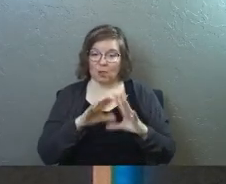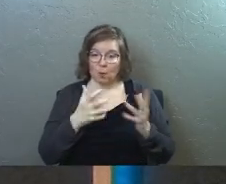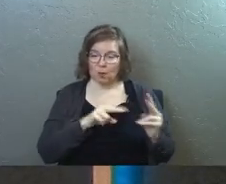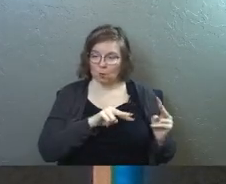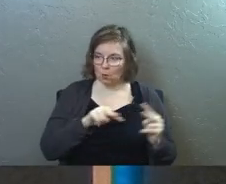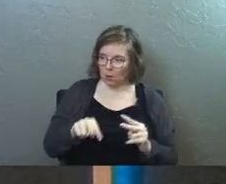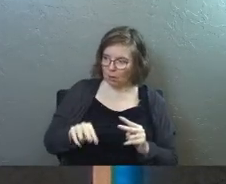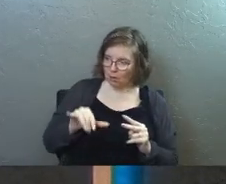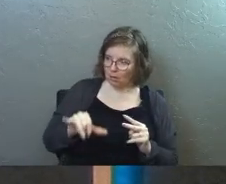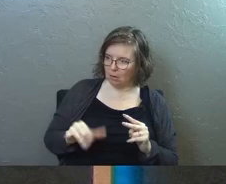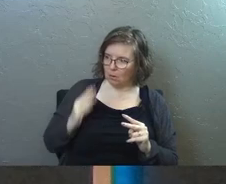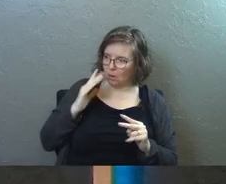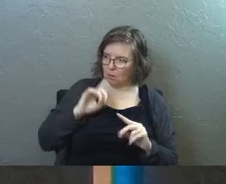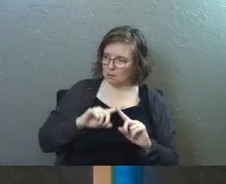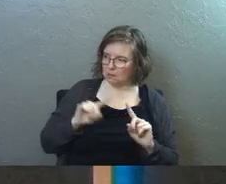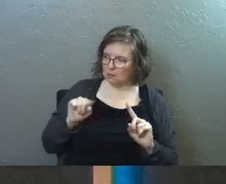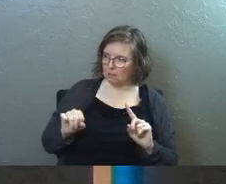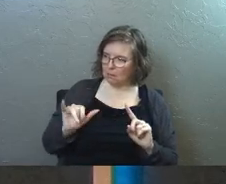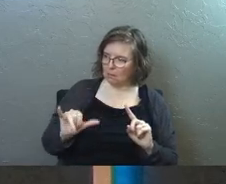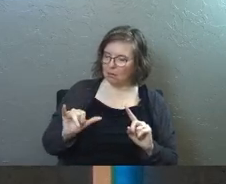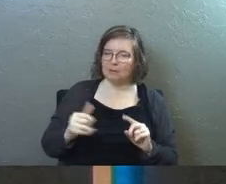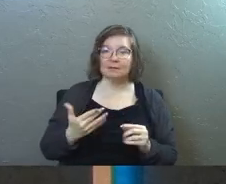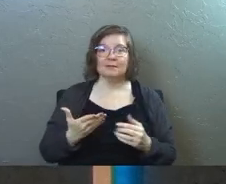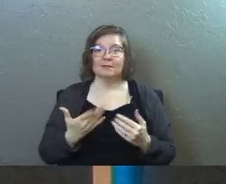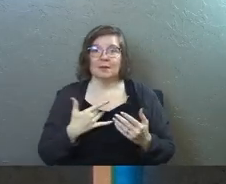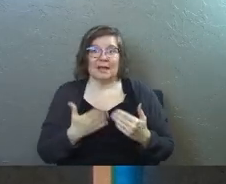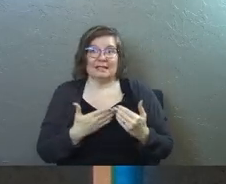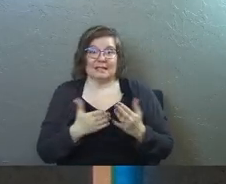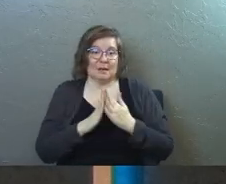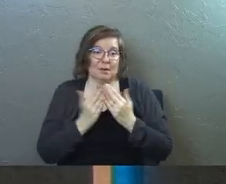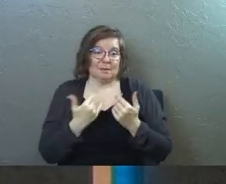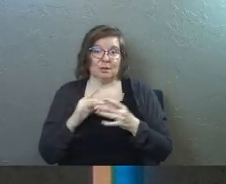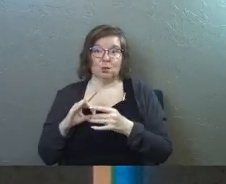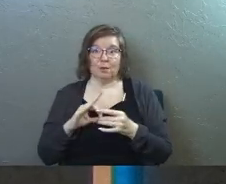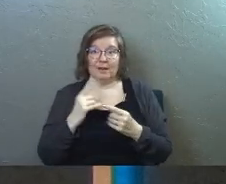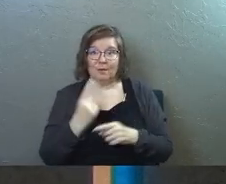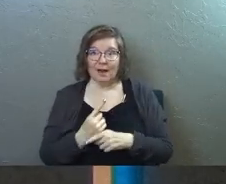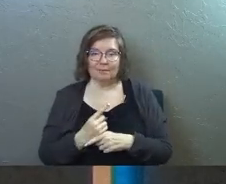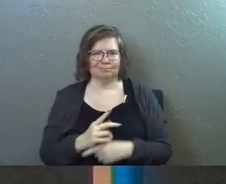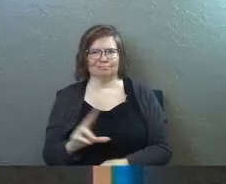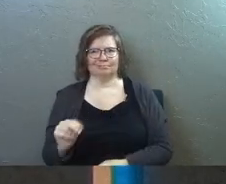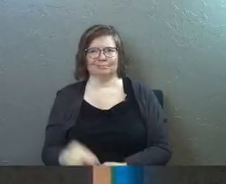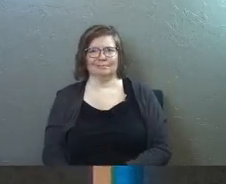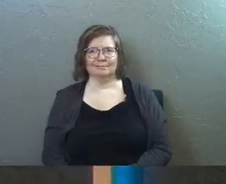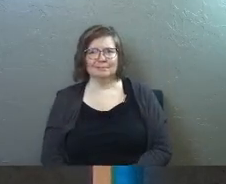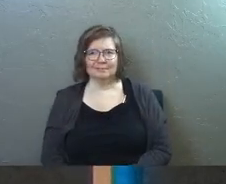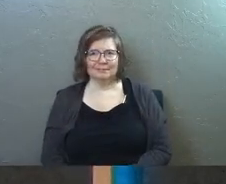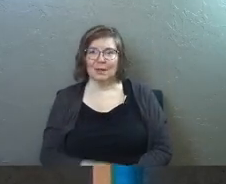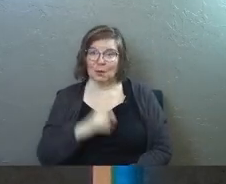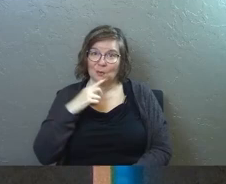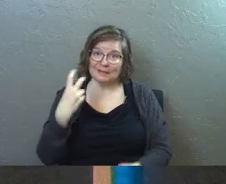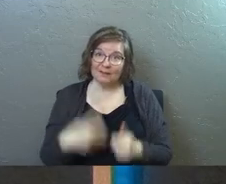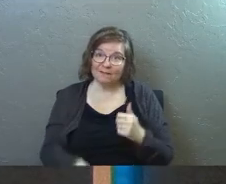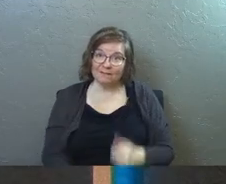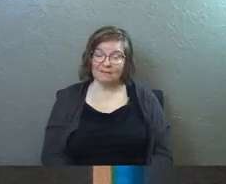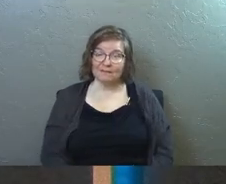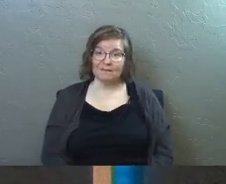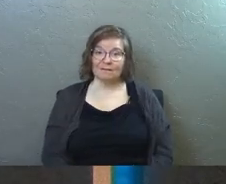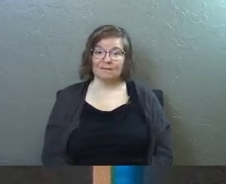so that's easy let's pray just be unified right no super tough